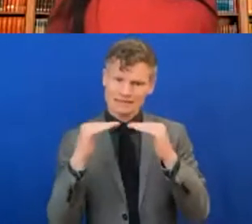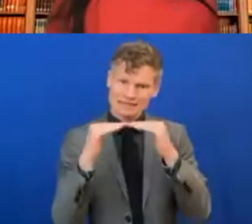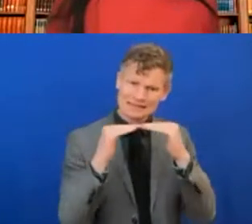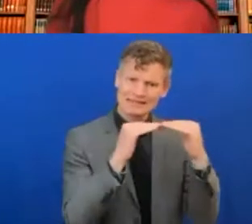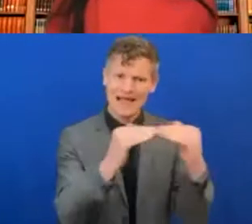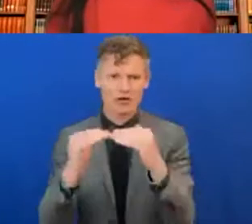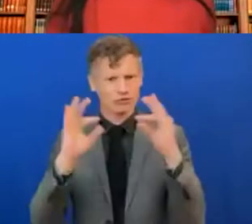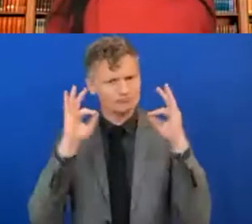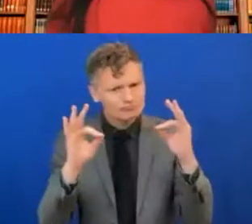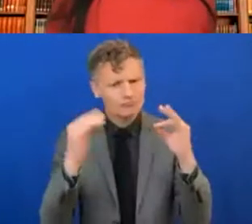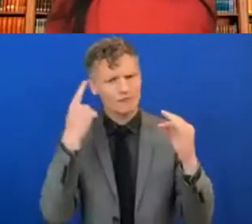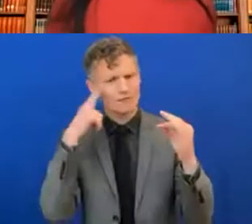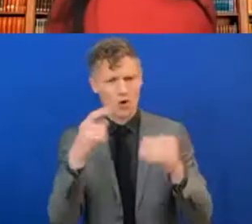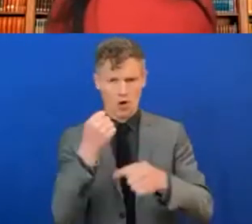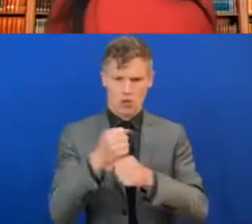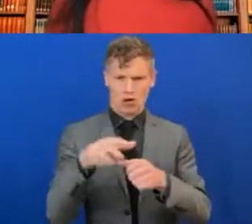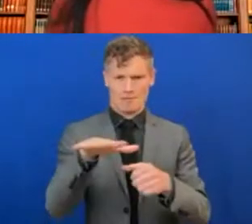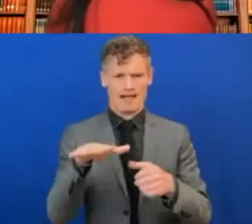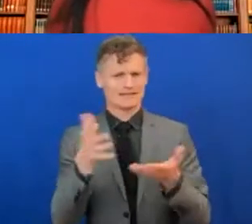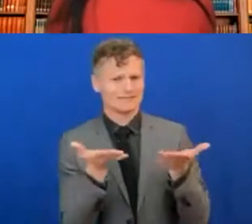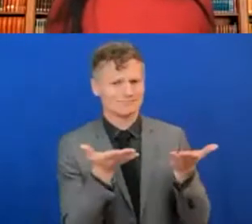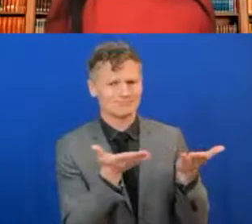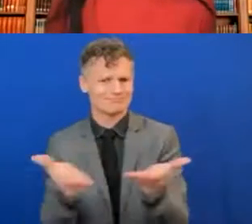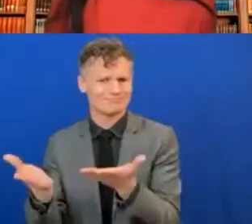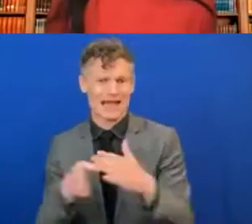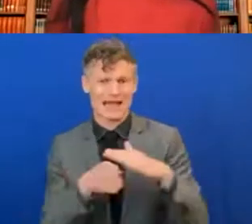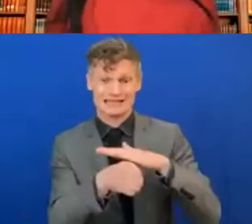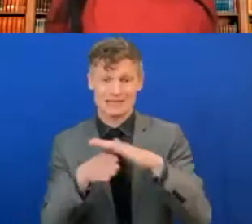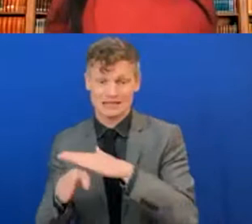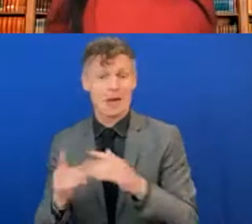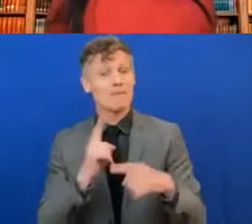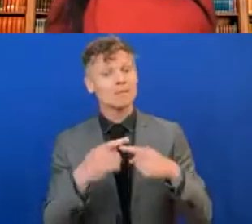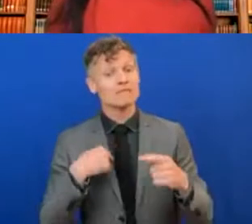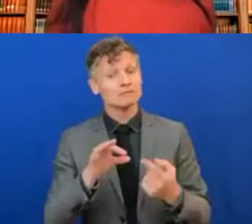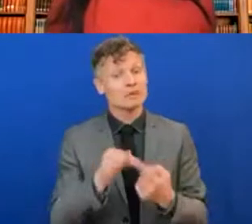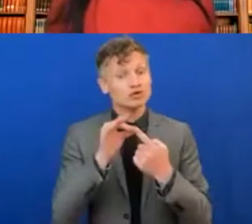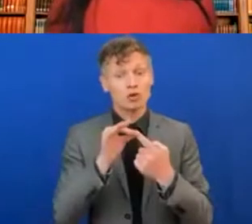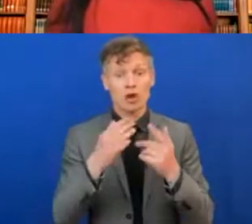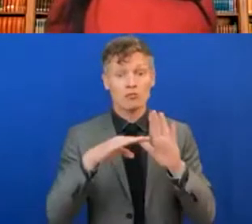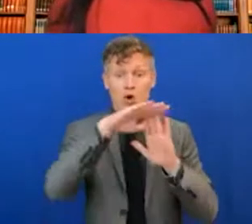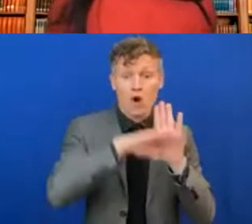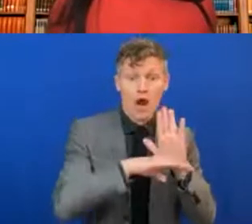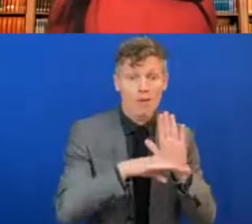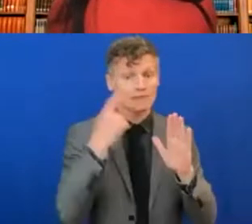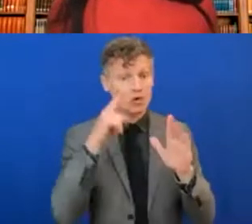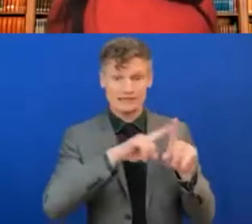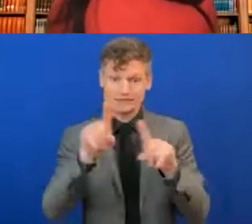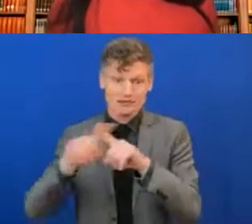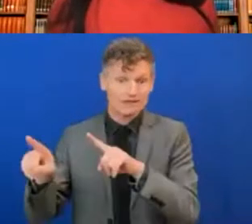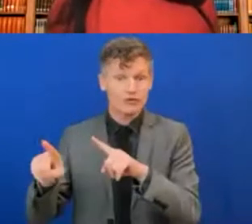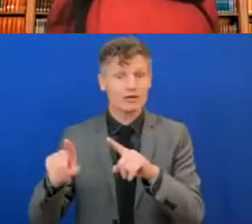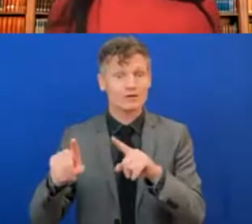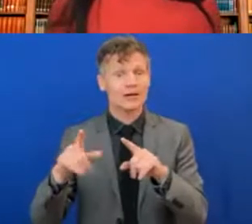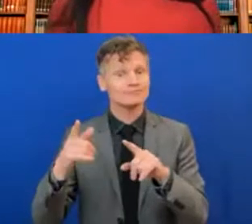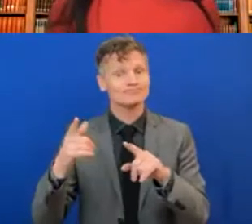We also have some special programs to bring different types of talent into SAP. One program we're